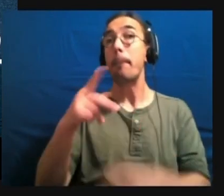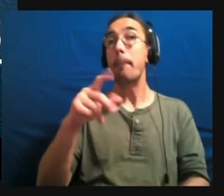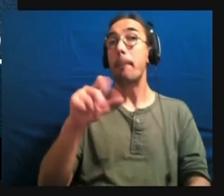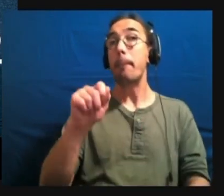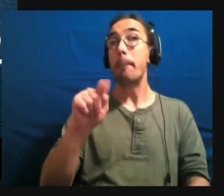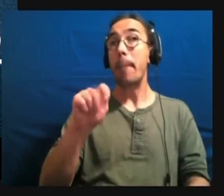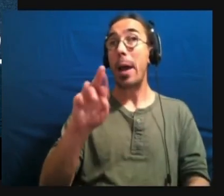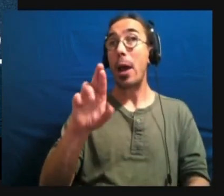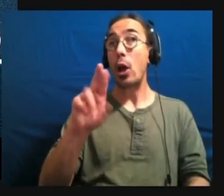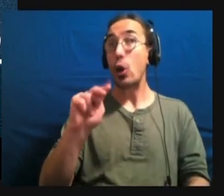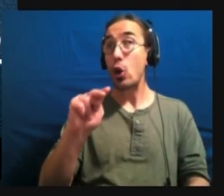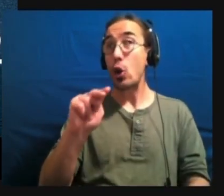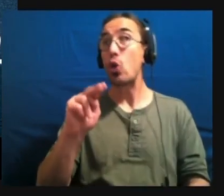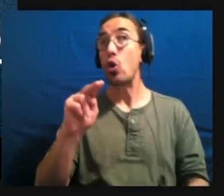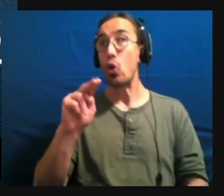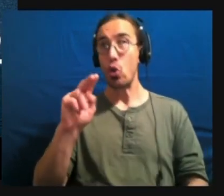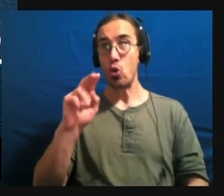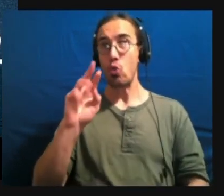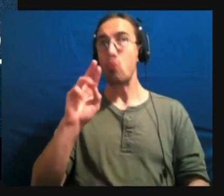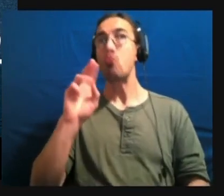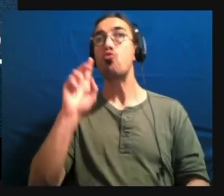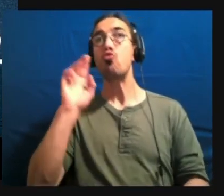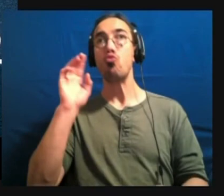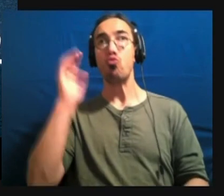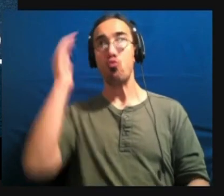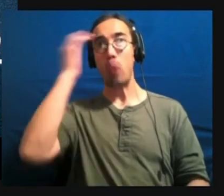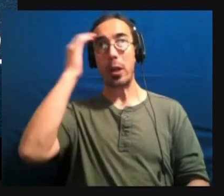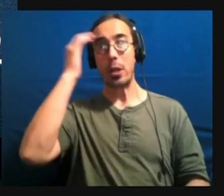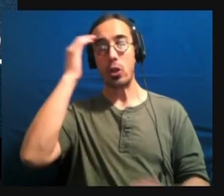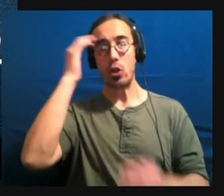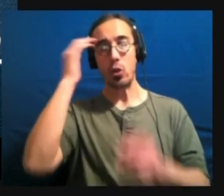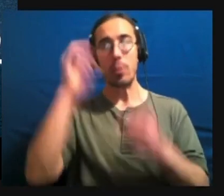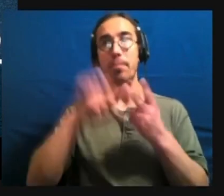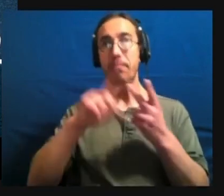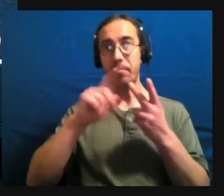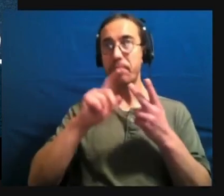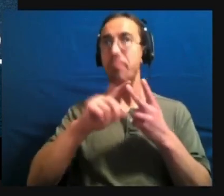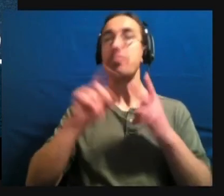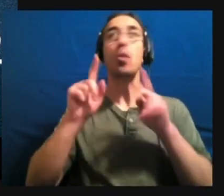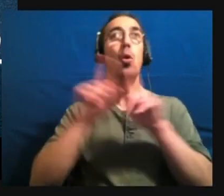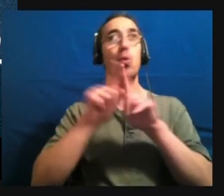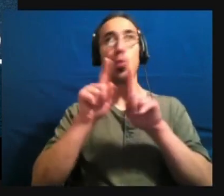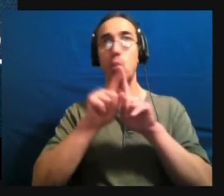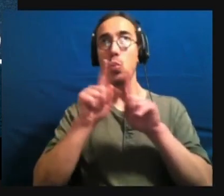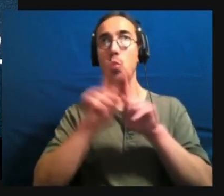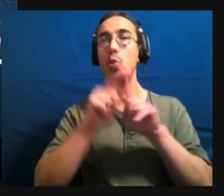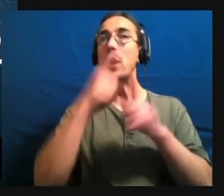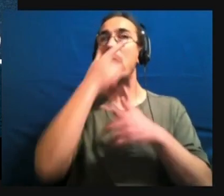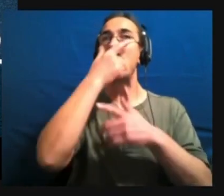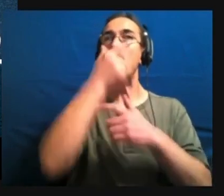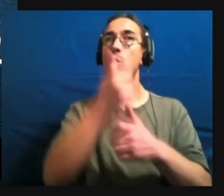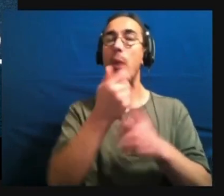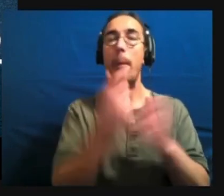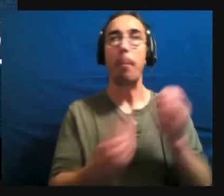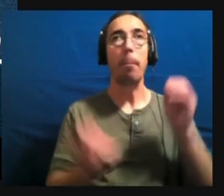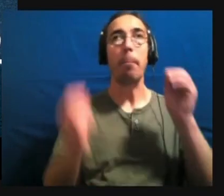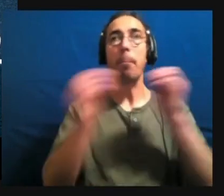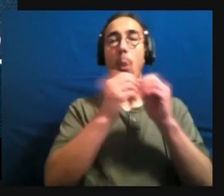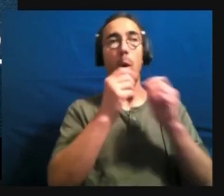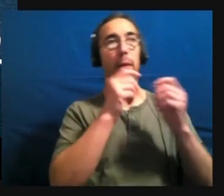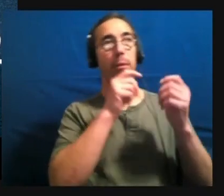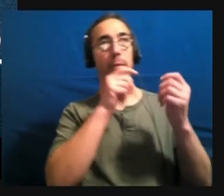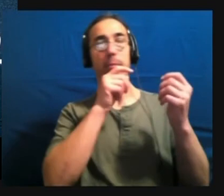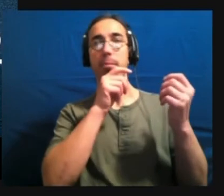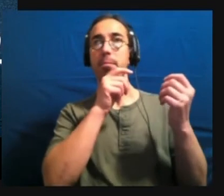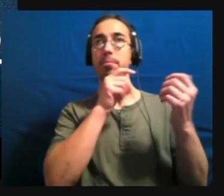something that often shows up with autistic people. Um, and there's also interestingly an increase in the frequency, pardon the